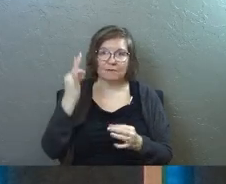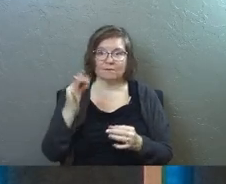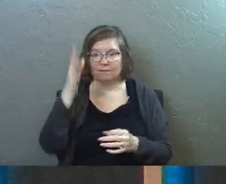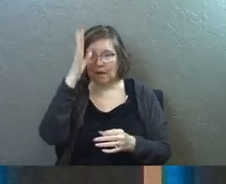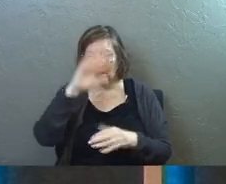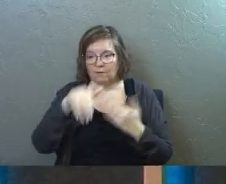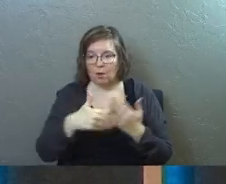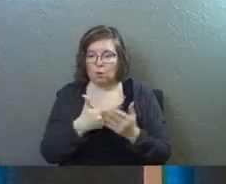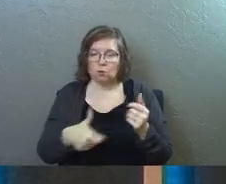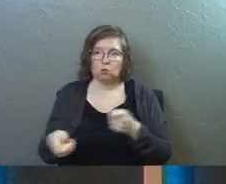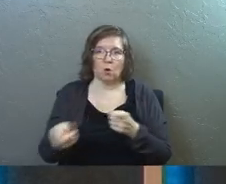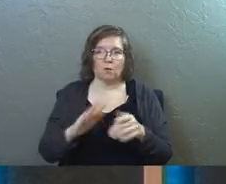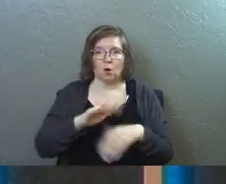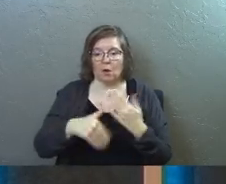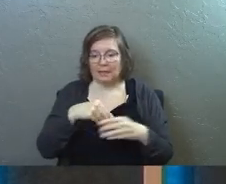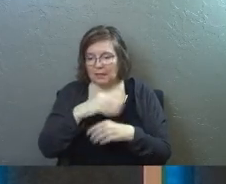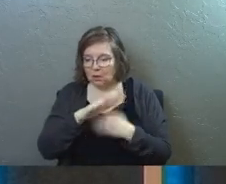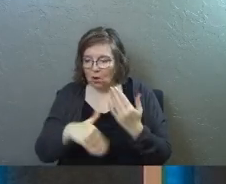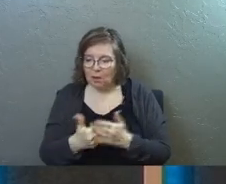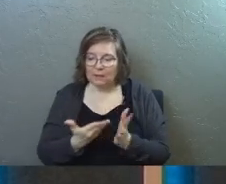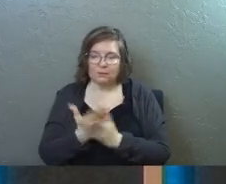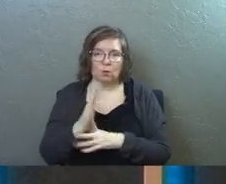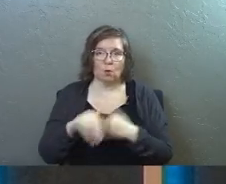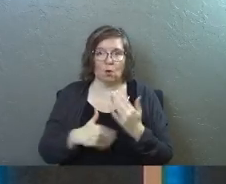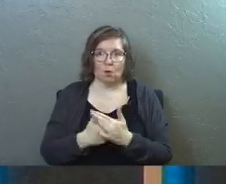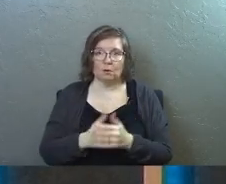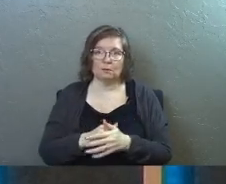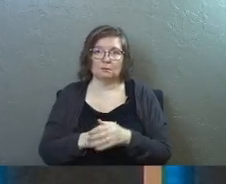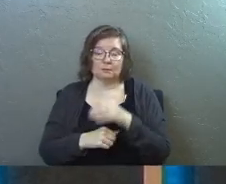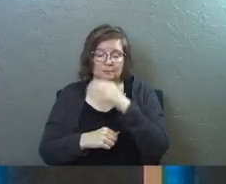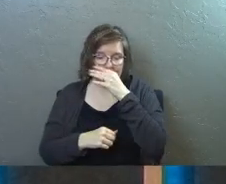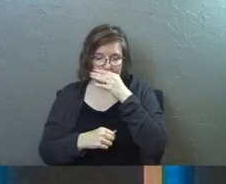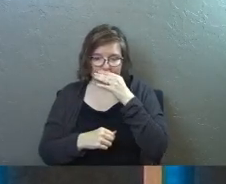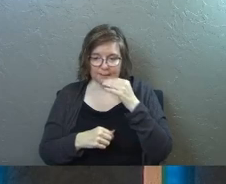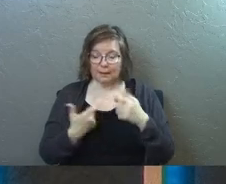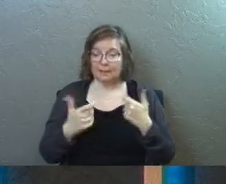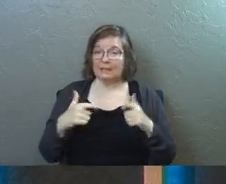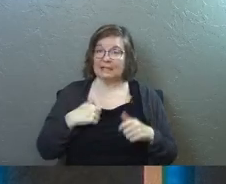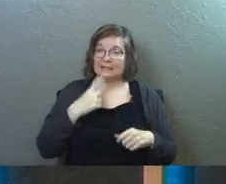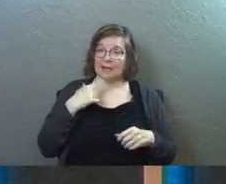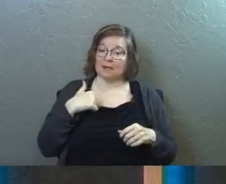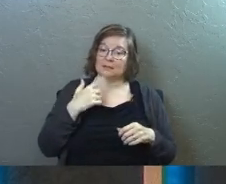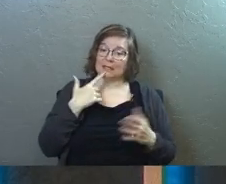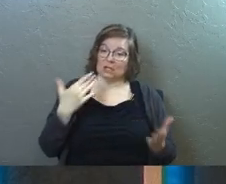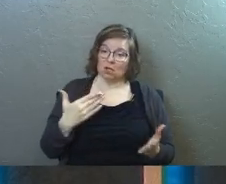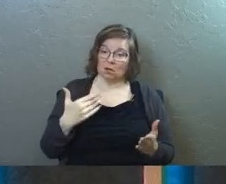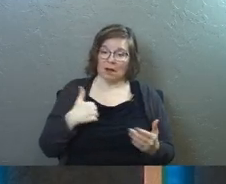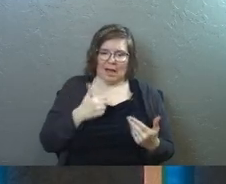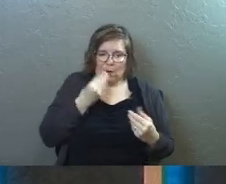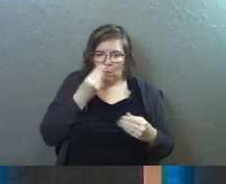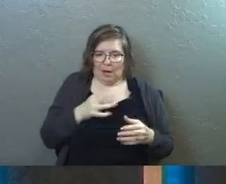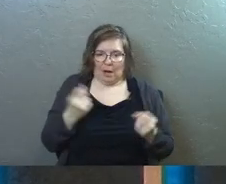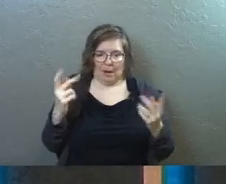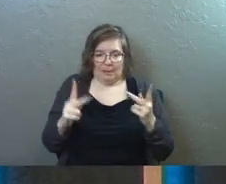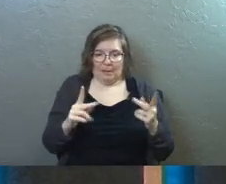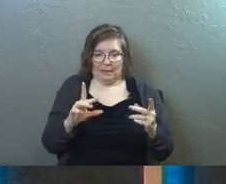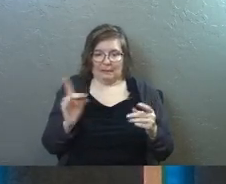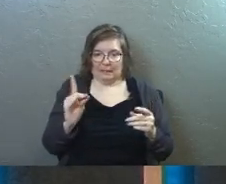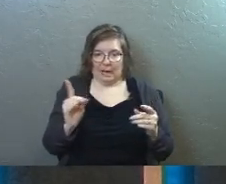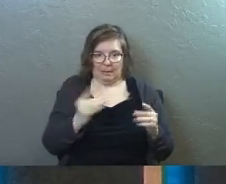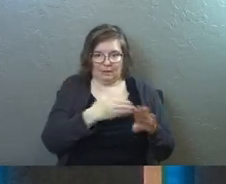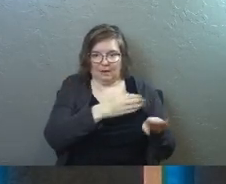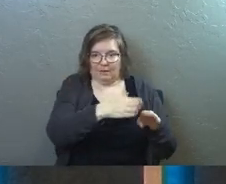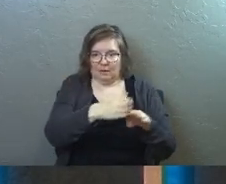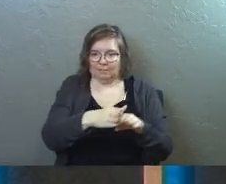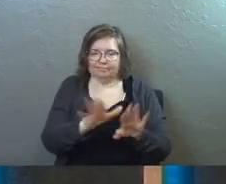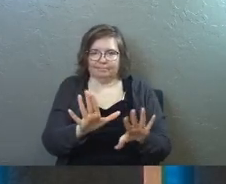father of all who is over all in all and living through all so the big thing he says comes and says here is I don't care how many denominations